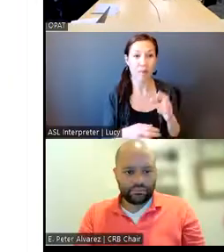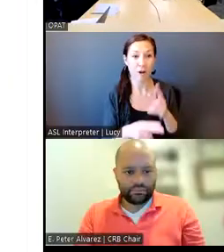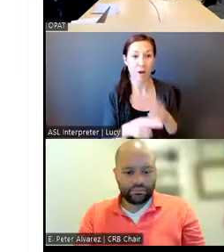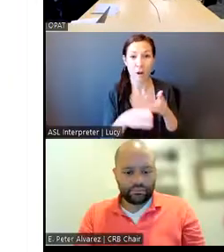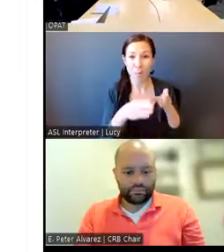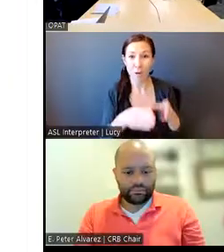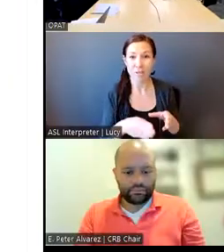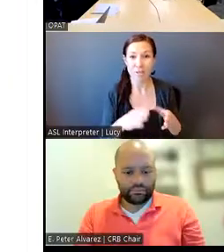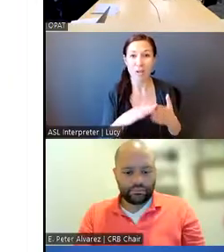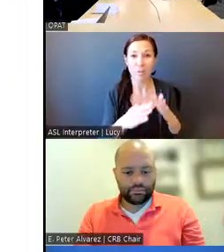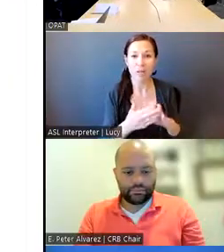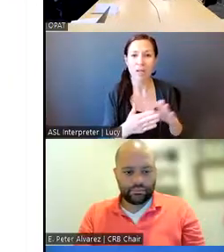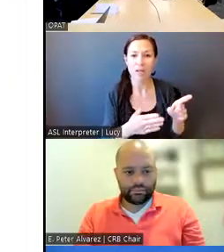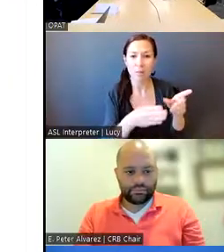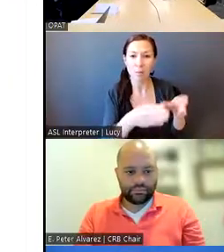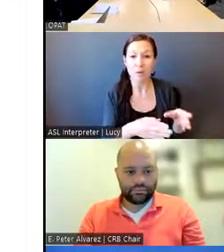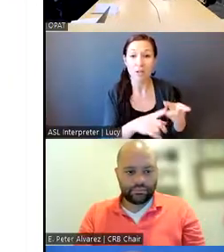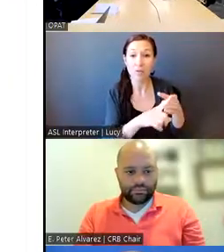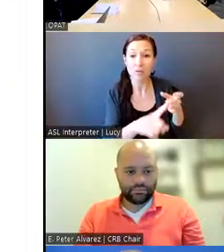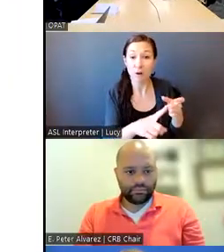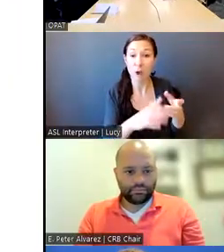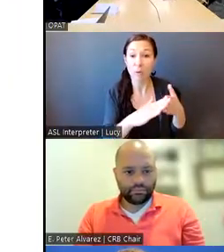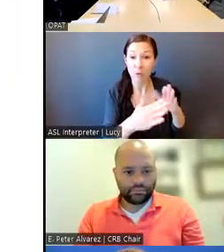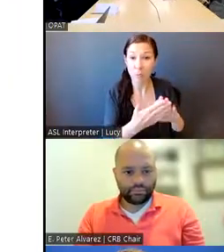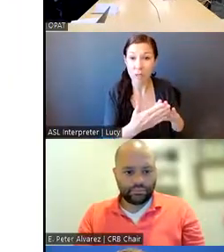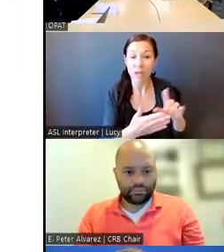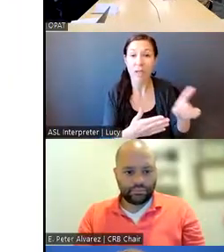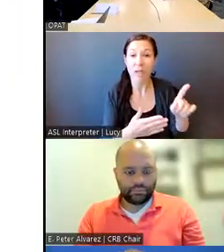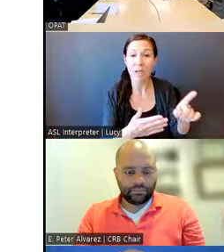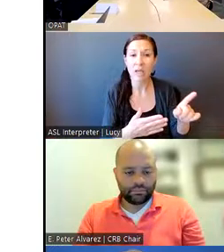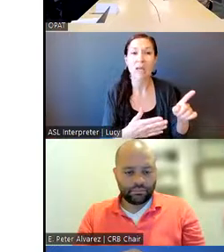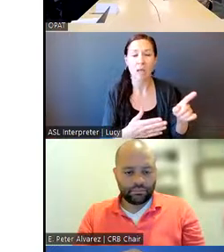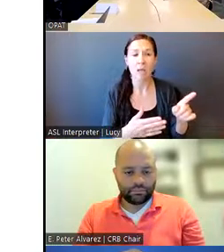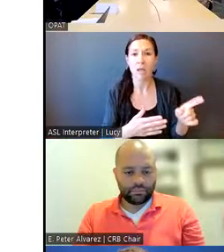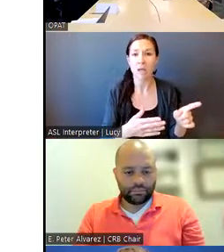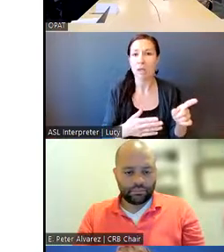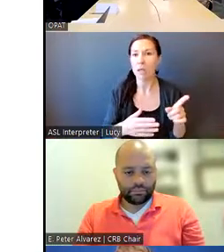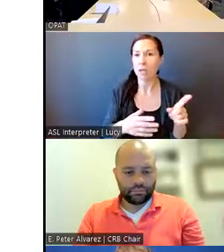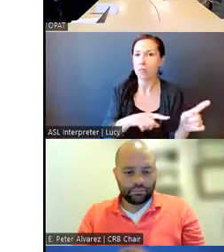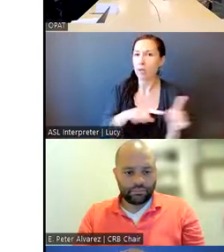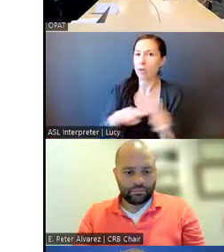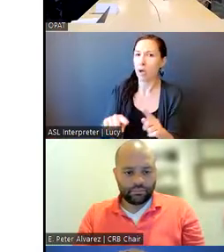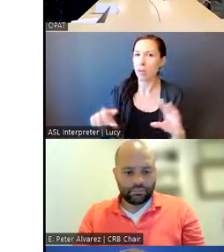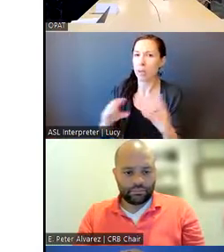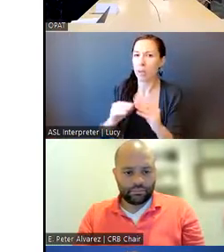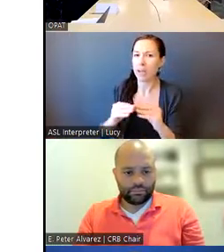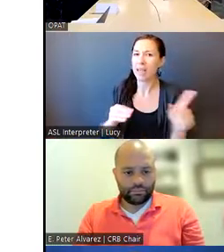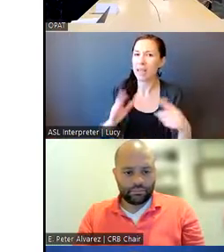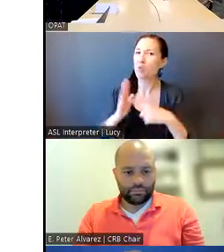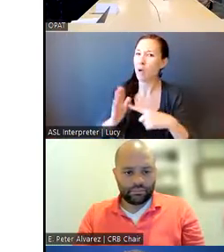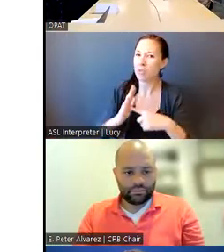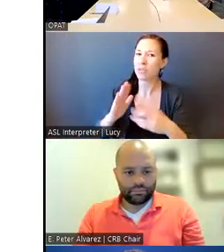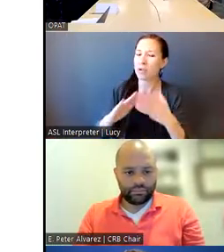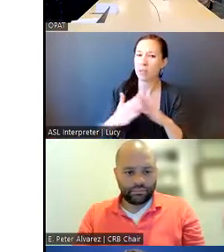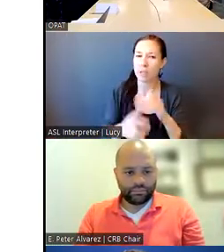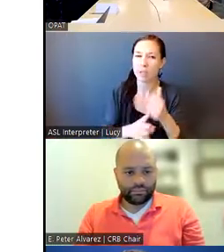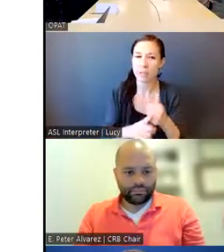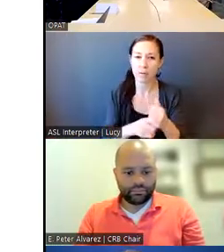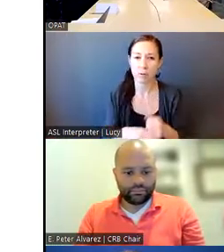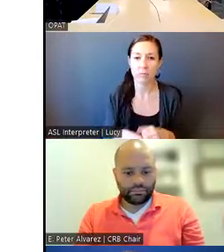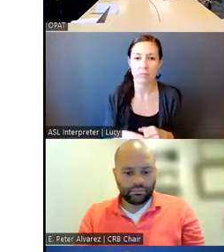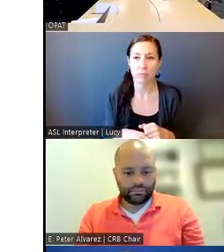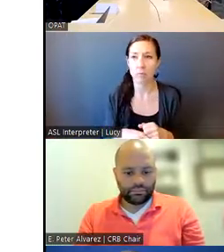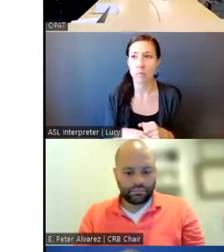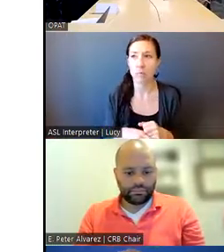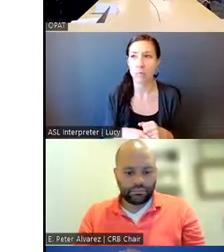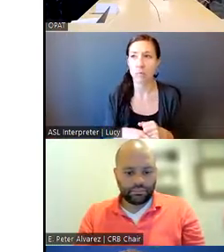person to be in our community. want them from our community and be in our community, attending the meetings, and be in representation of our community. So we are actively